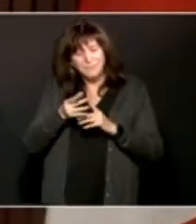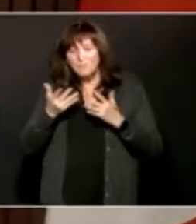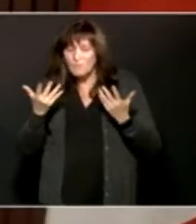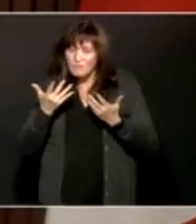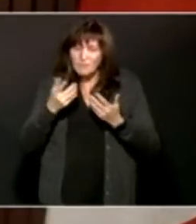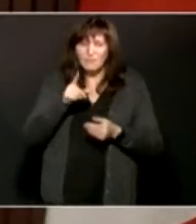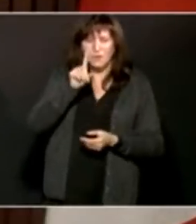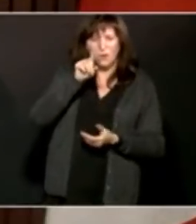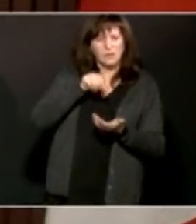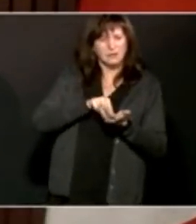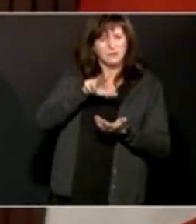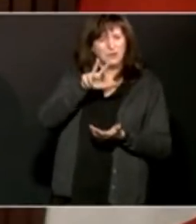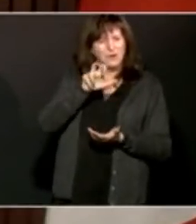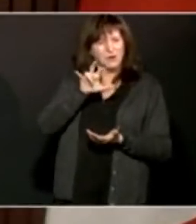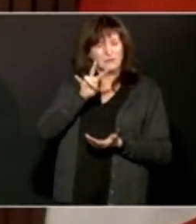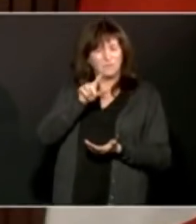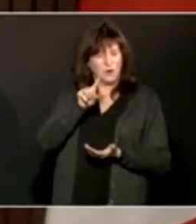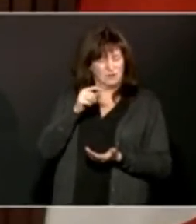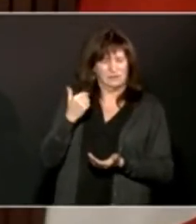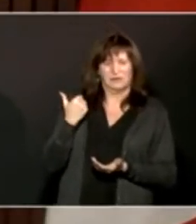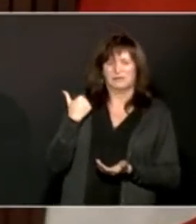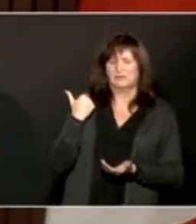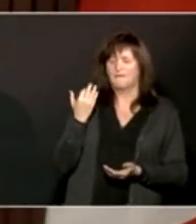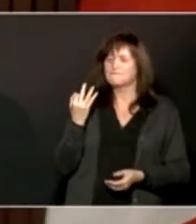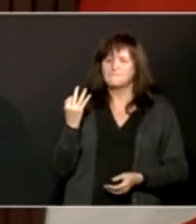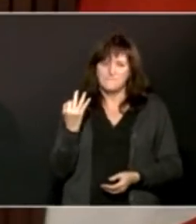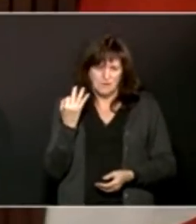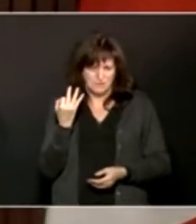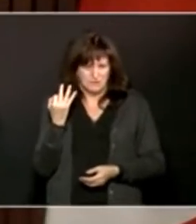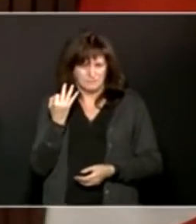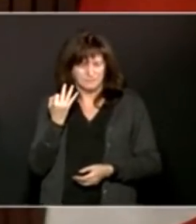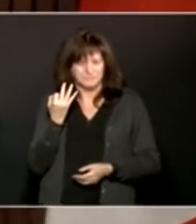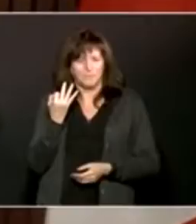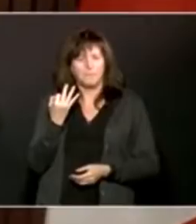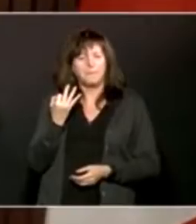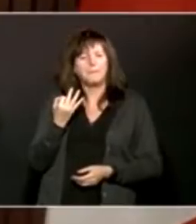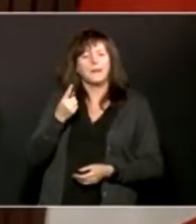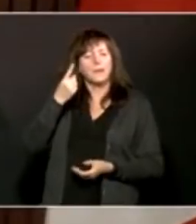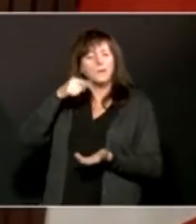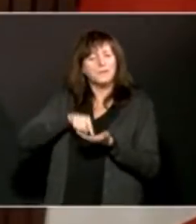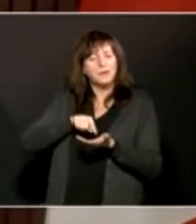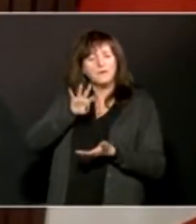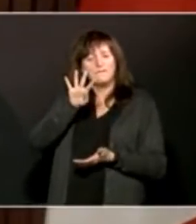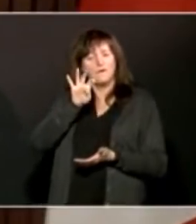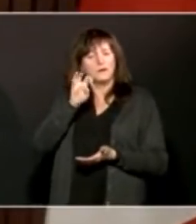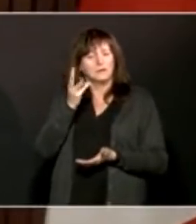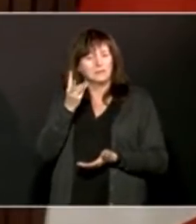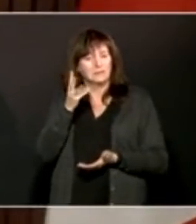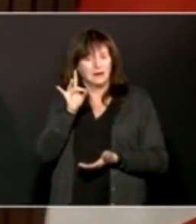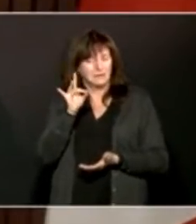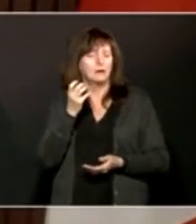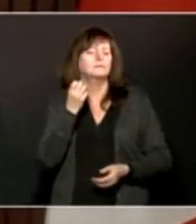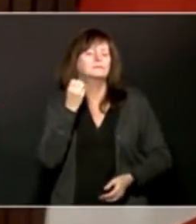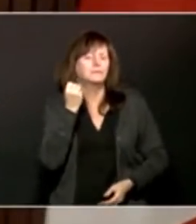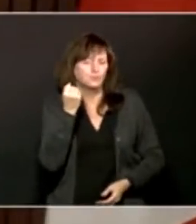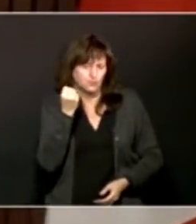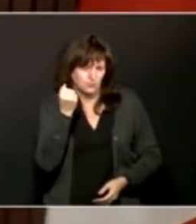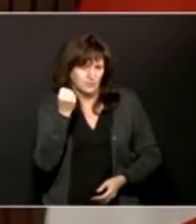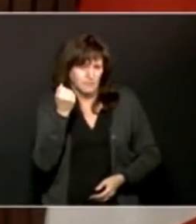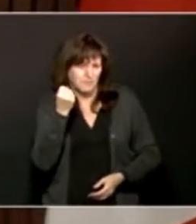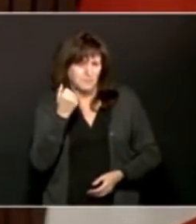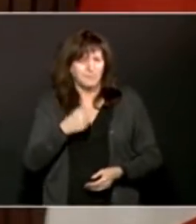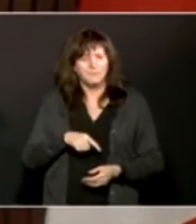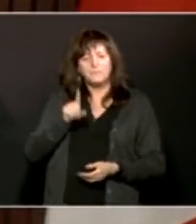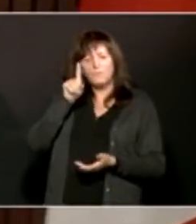Friday, 1,468 on Saturday, 1,747 on